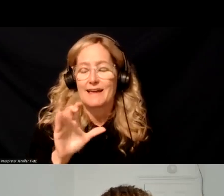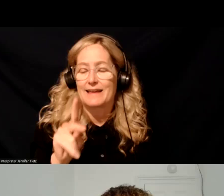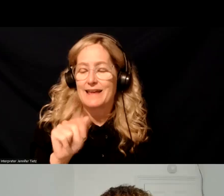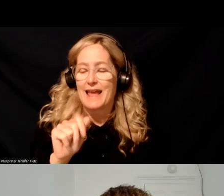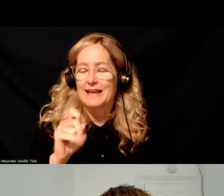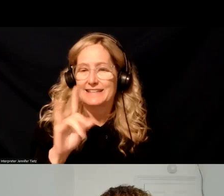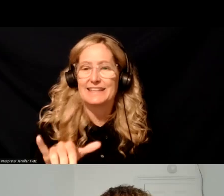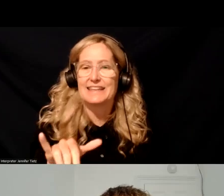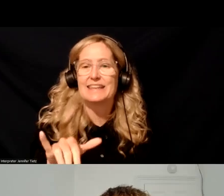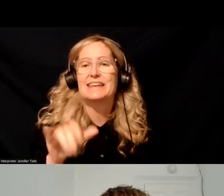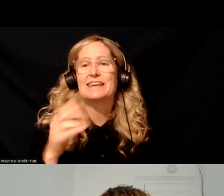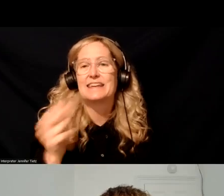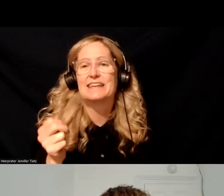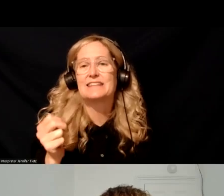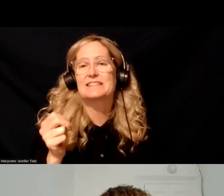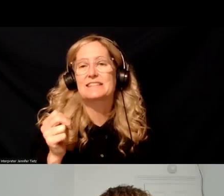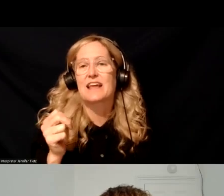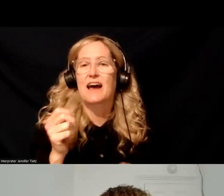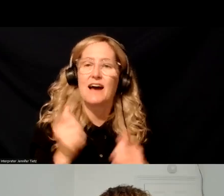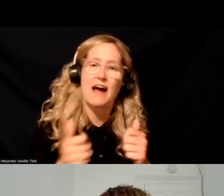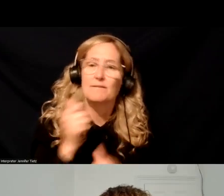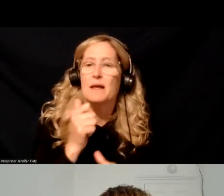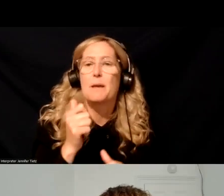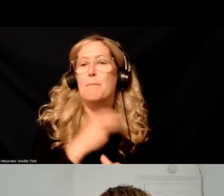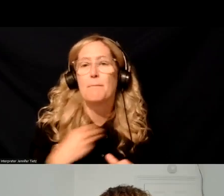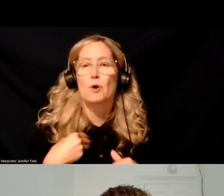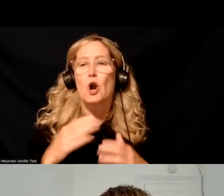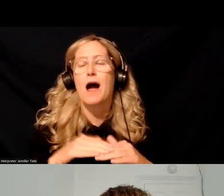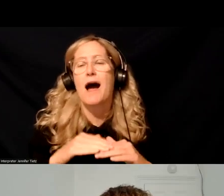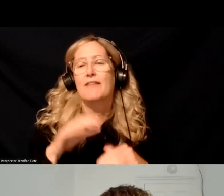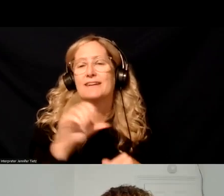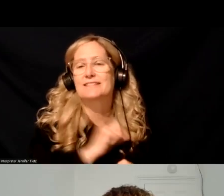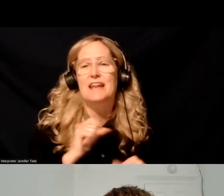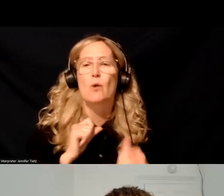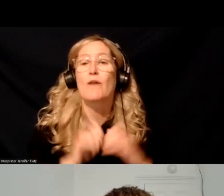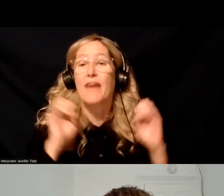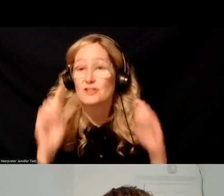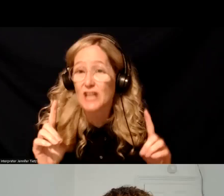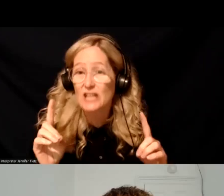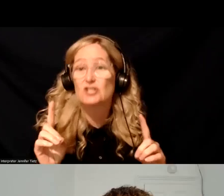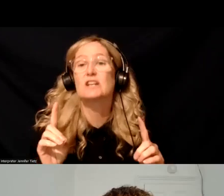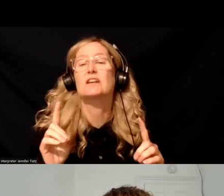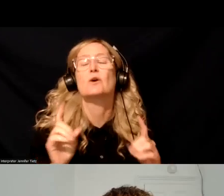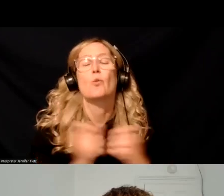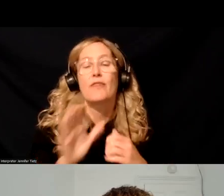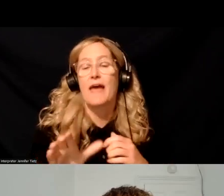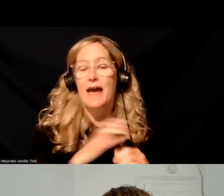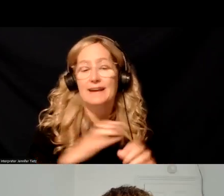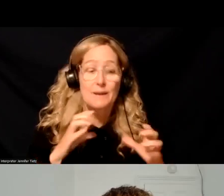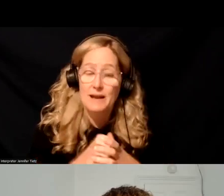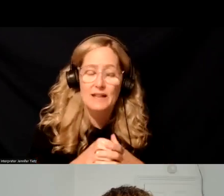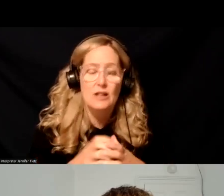file member, uh, on the Senate education, um, all that other committee, because now